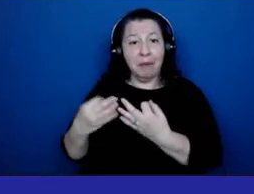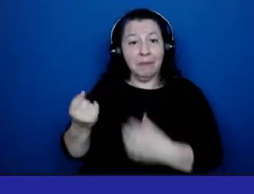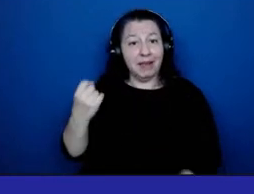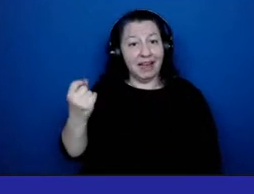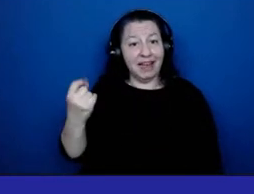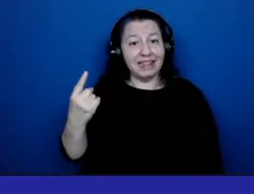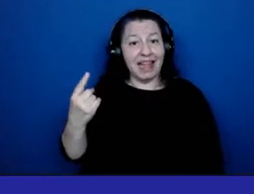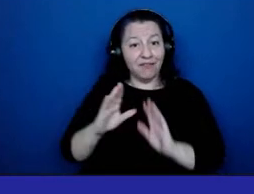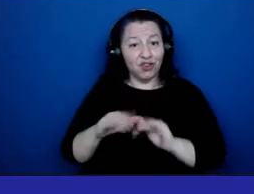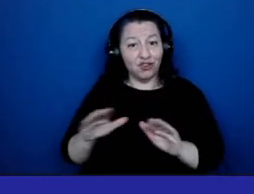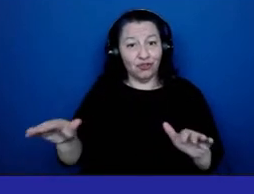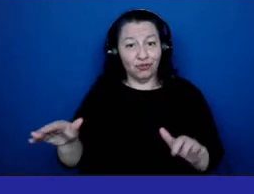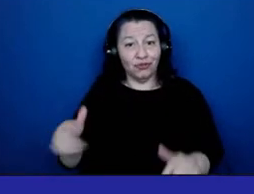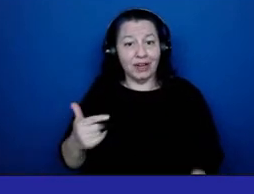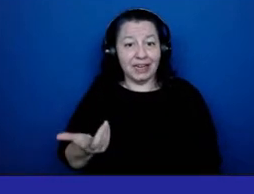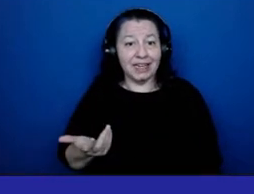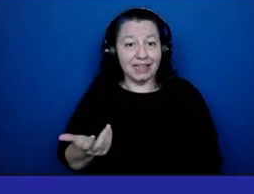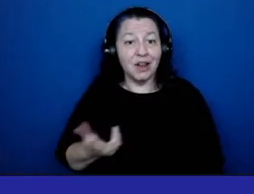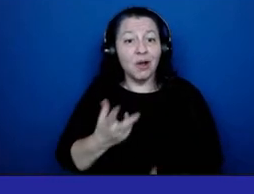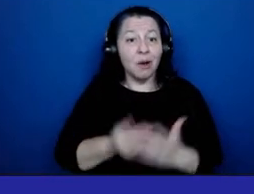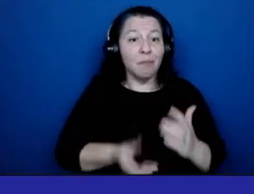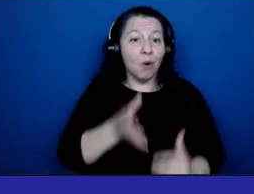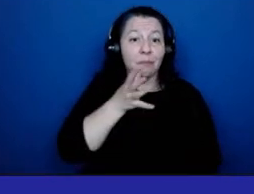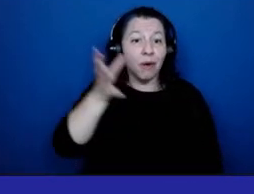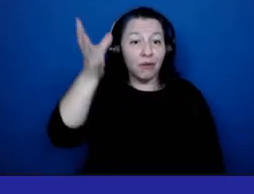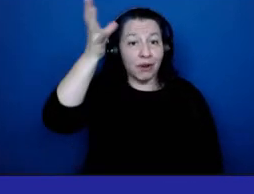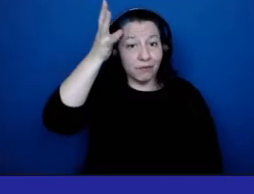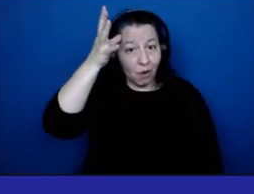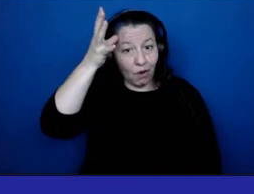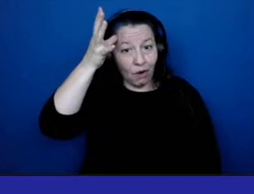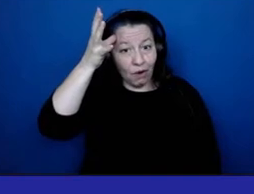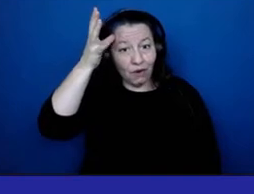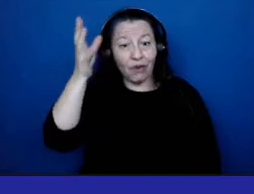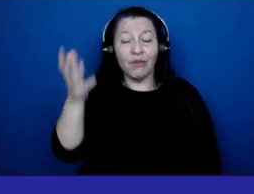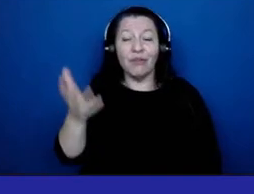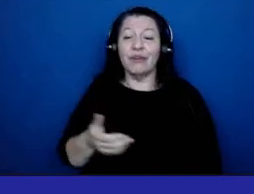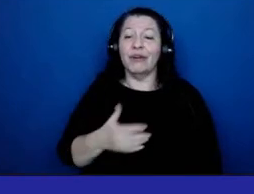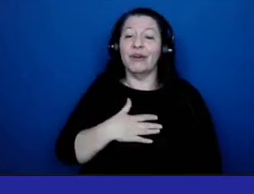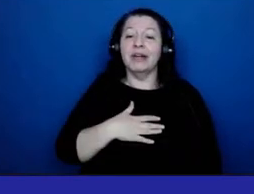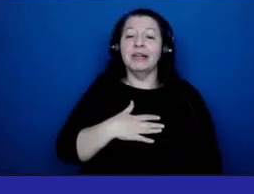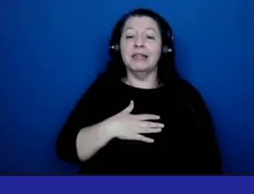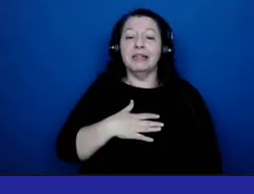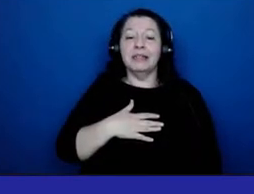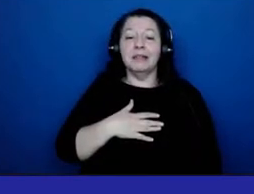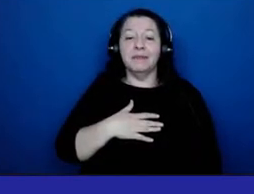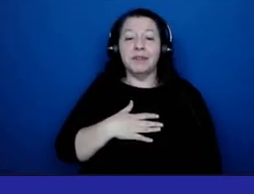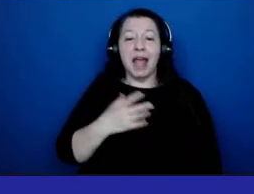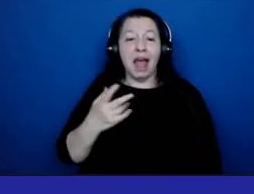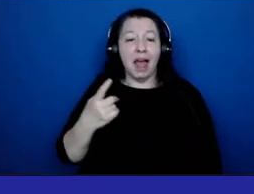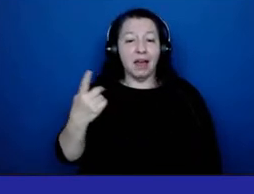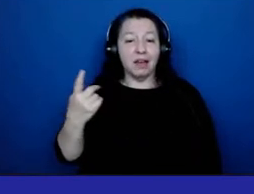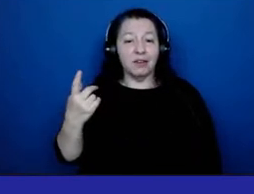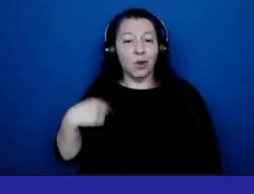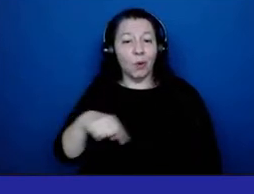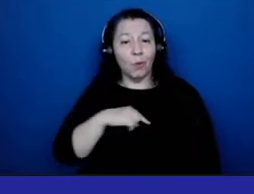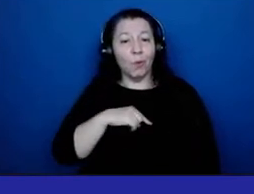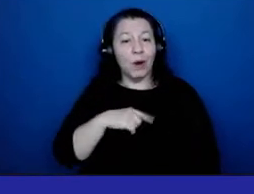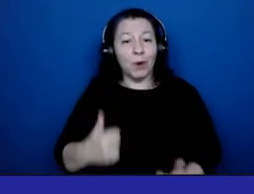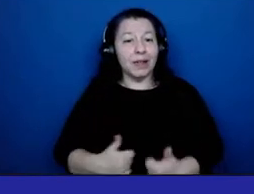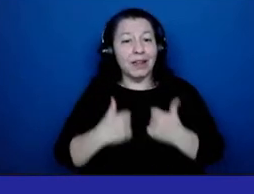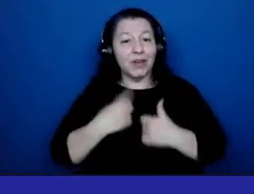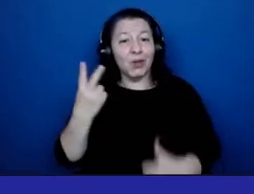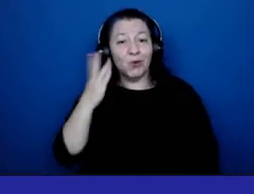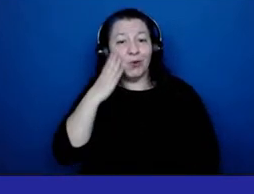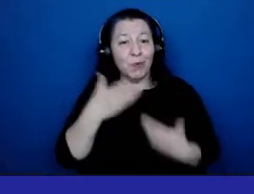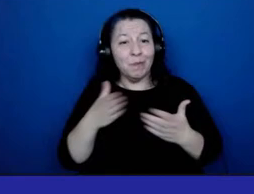children, both my mother and father, and we were in a two-bedroom apartment.